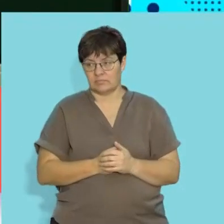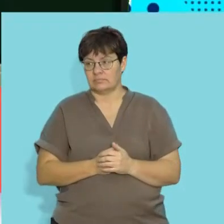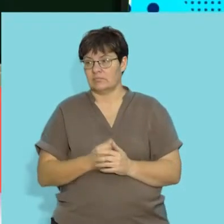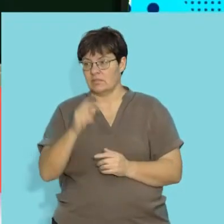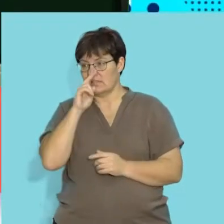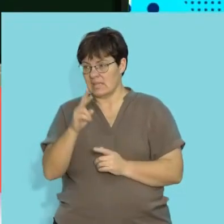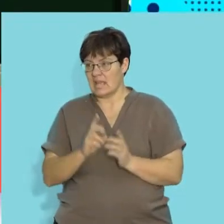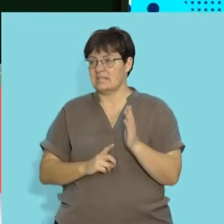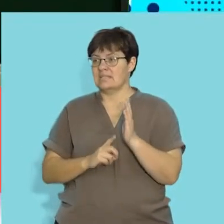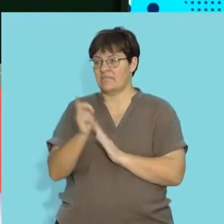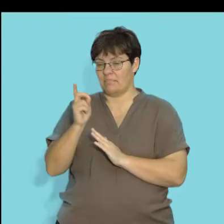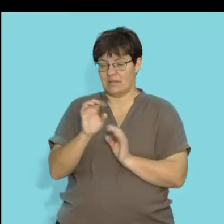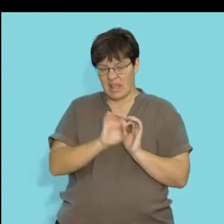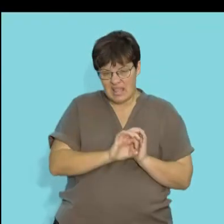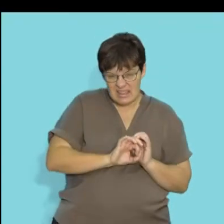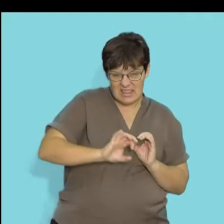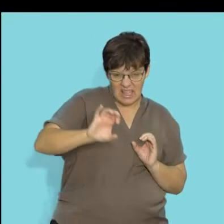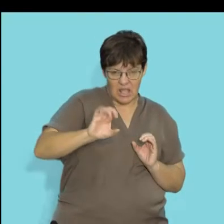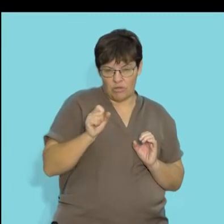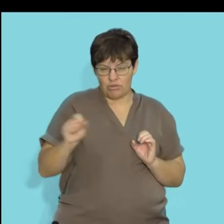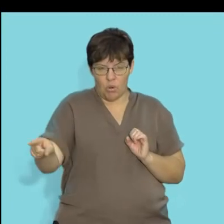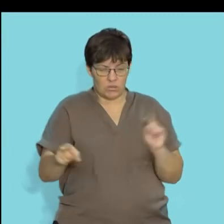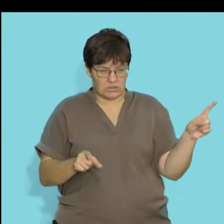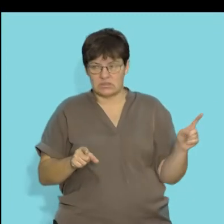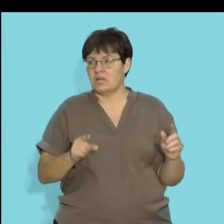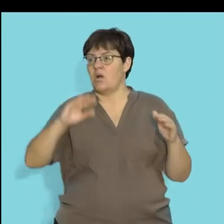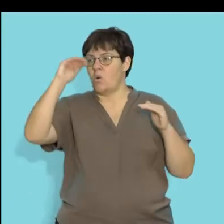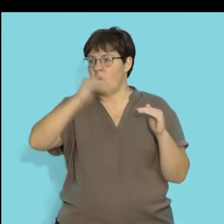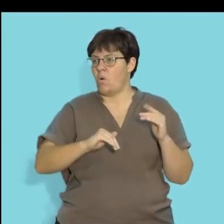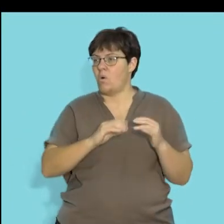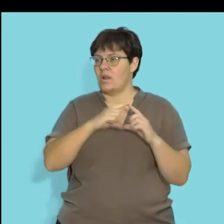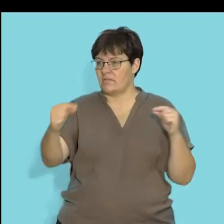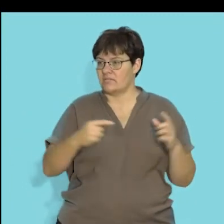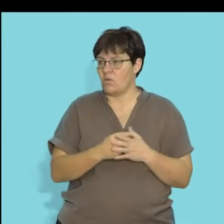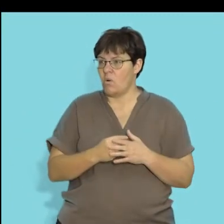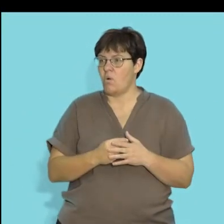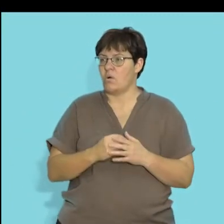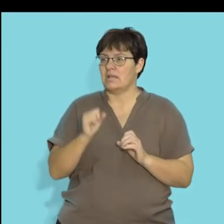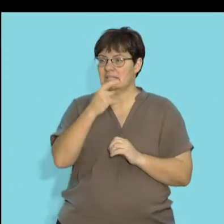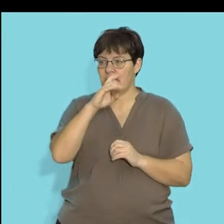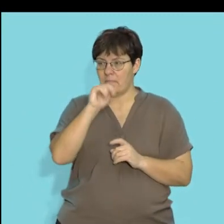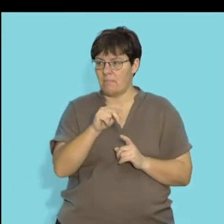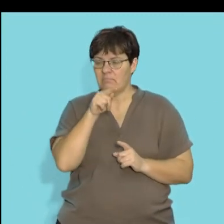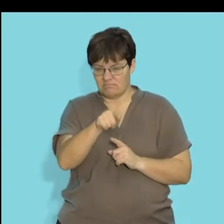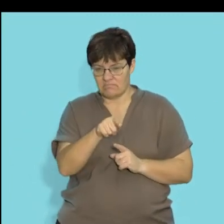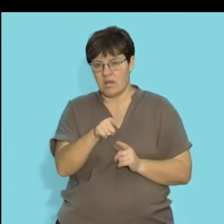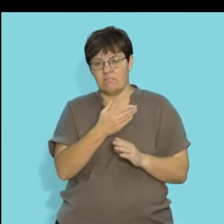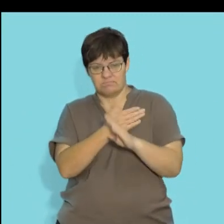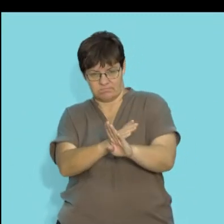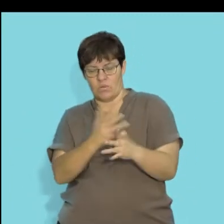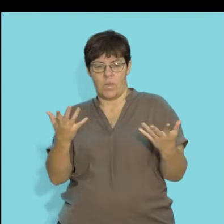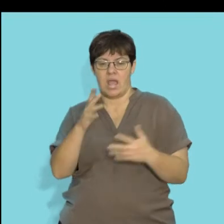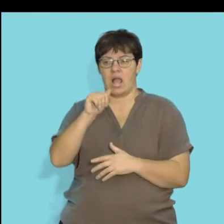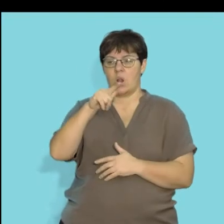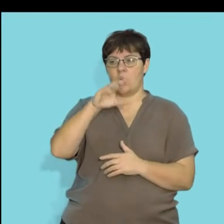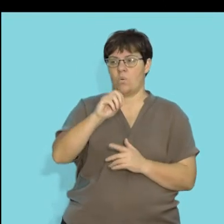evaporation. And so we see the development of thick thorns, reduced leaves or thick fleshy stems as you would see them in the